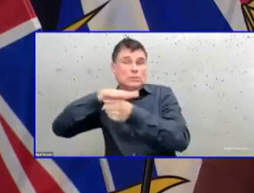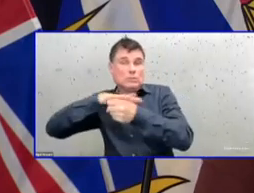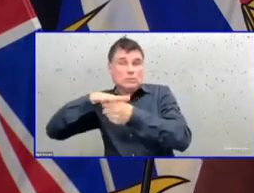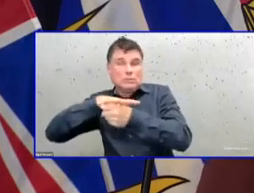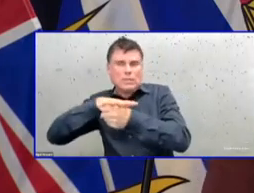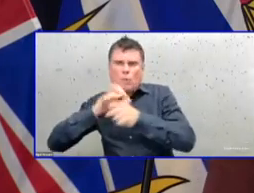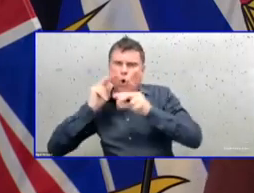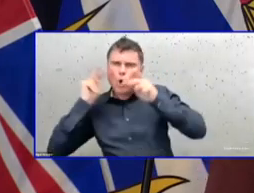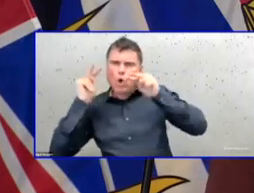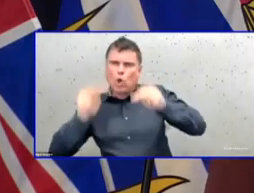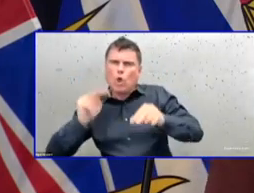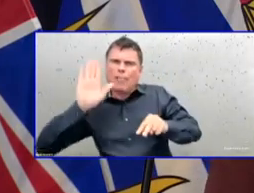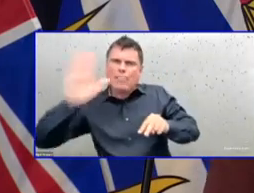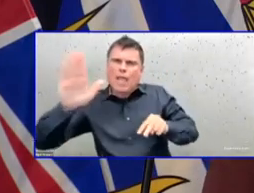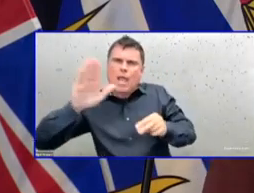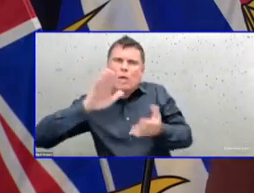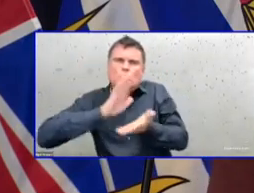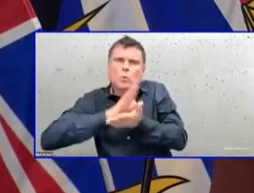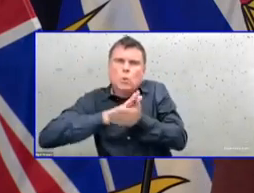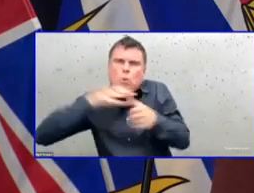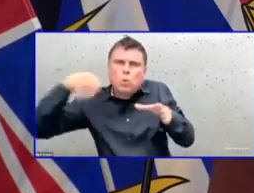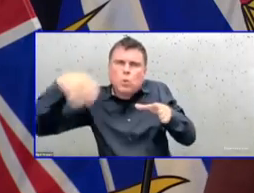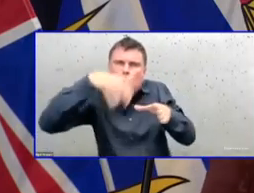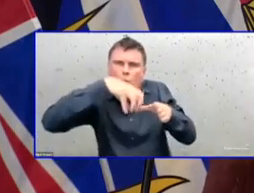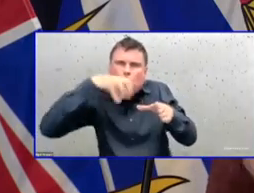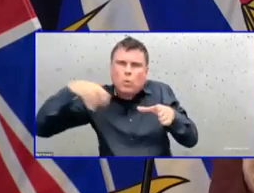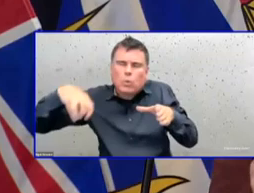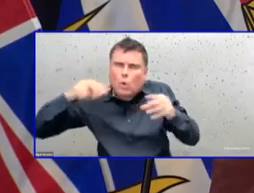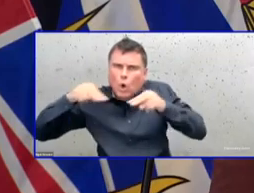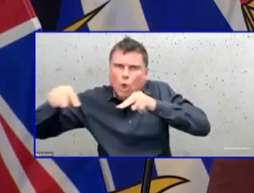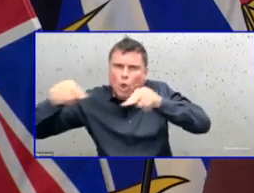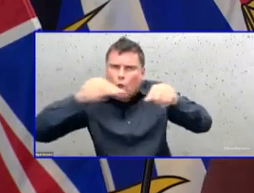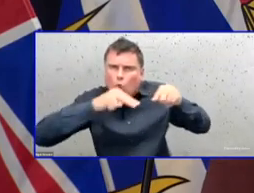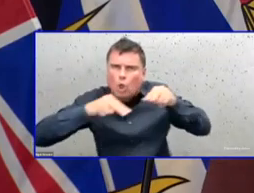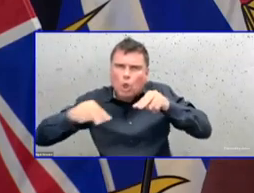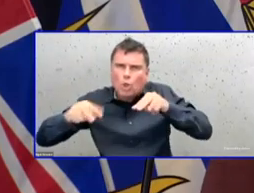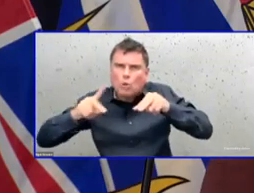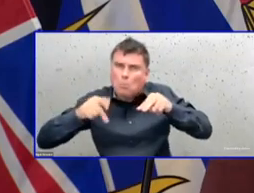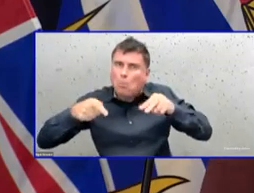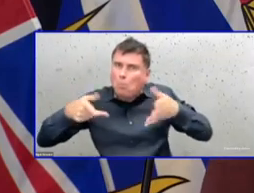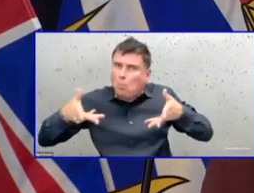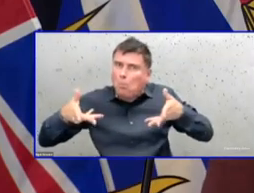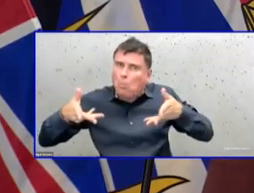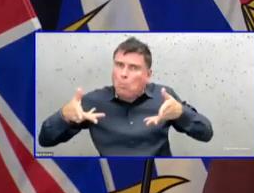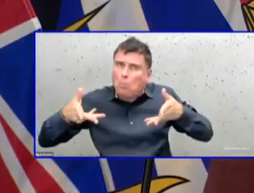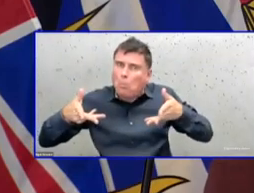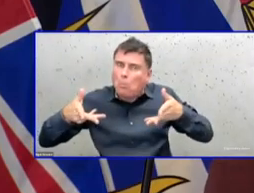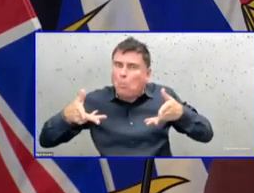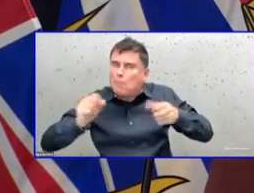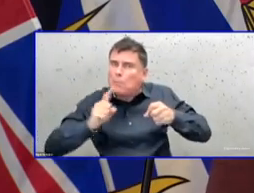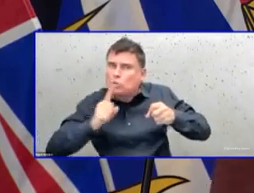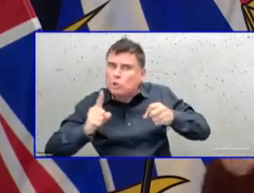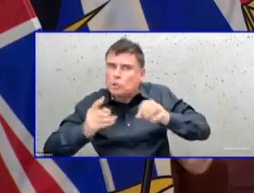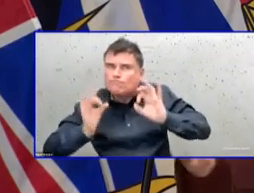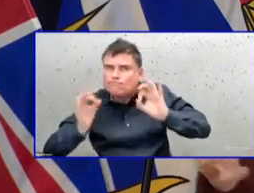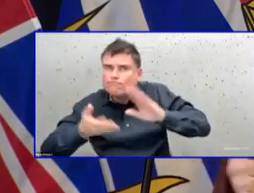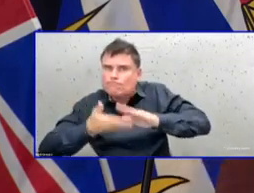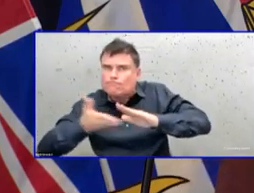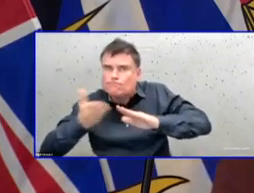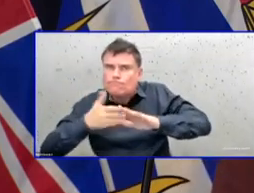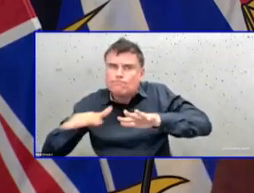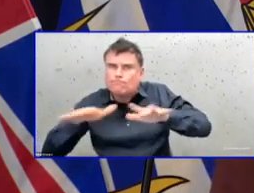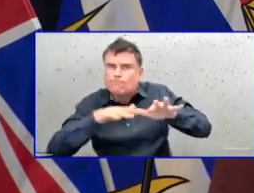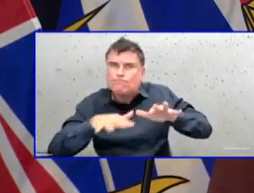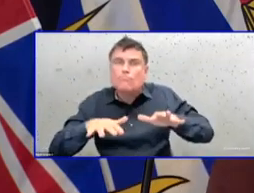that those other measures are working. And that we're not seeing large outbreaks in transmission in schools in many of these